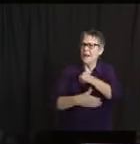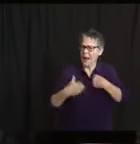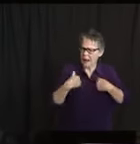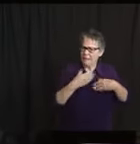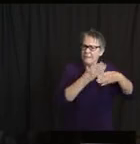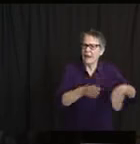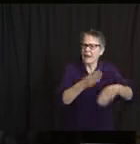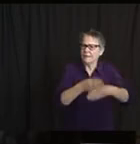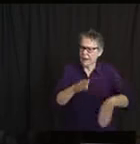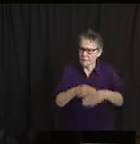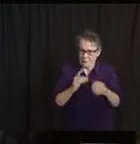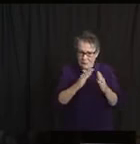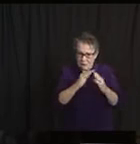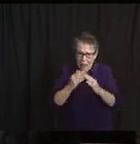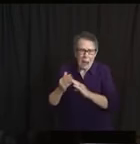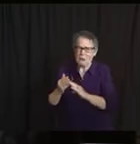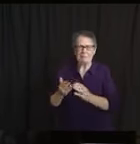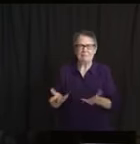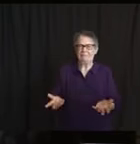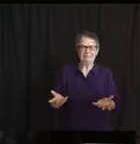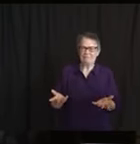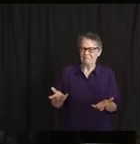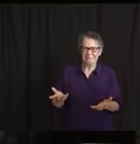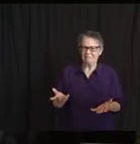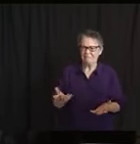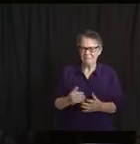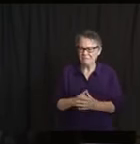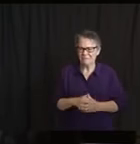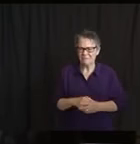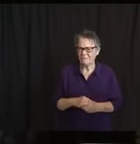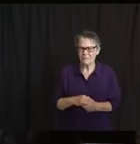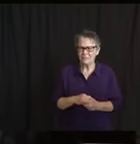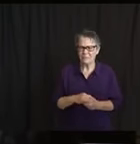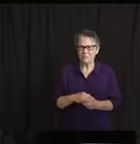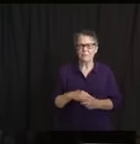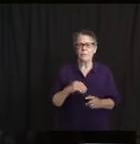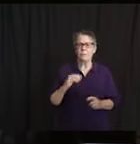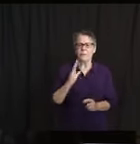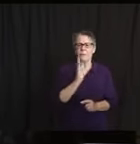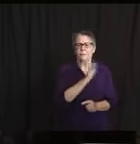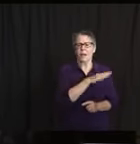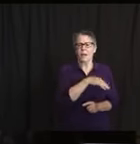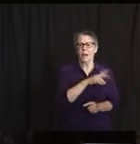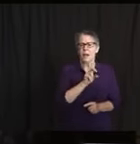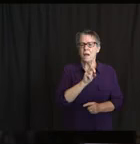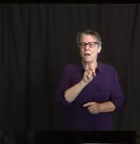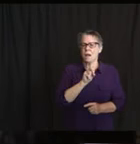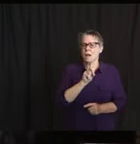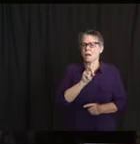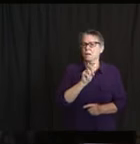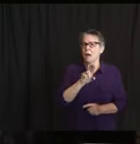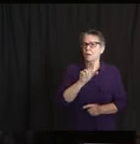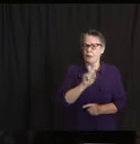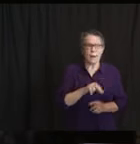breakdowns according to age range as well among all of our confirmed cases. And again, you know, the predominant